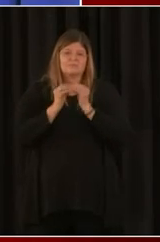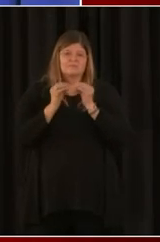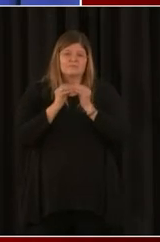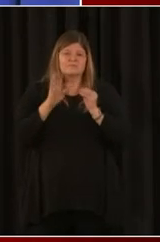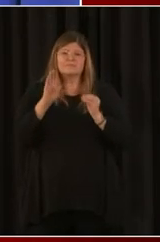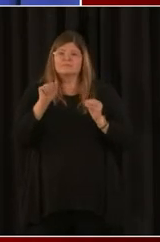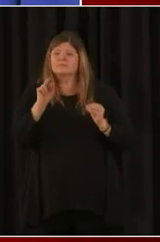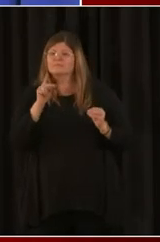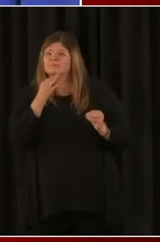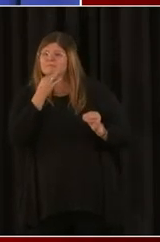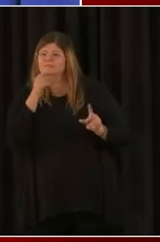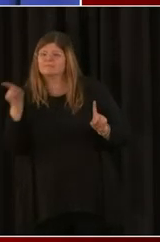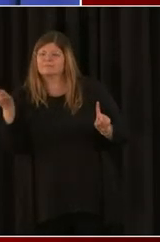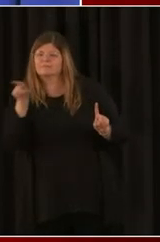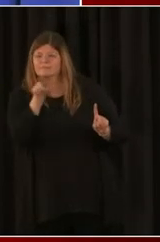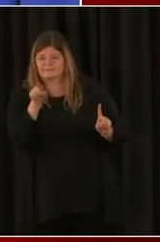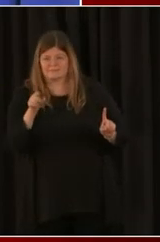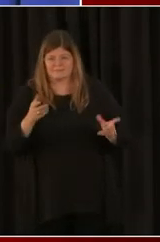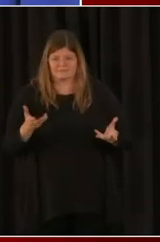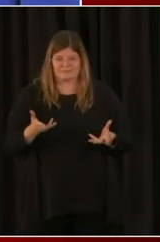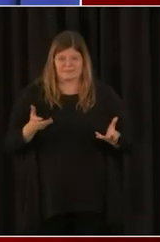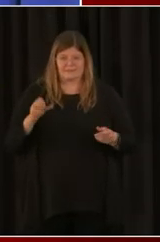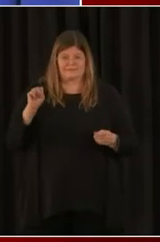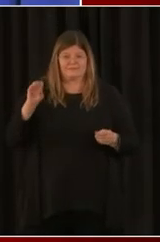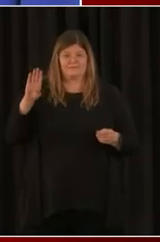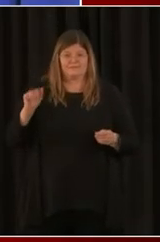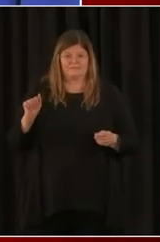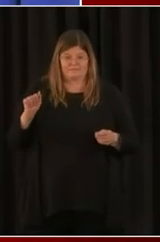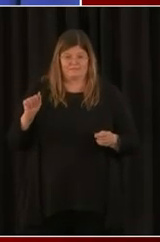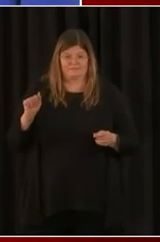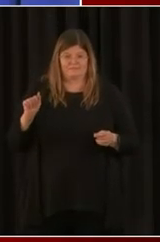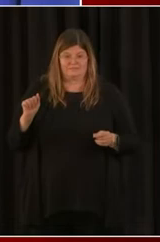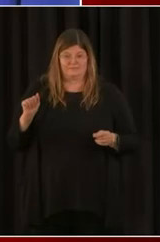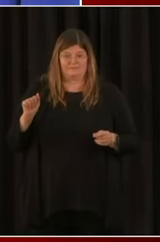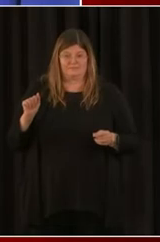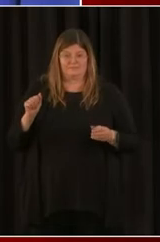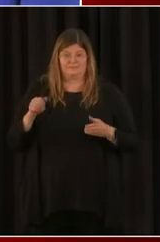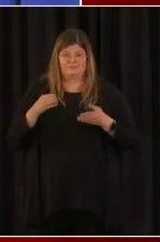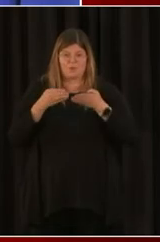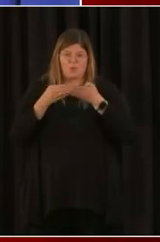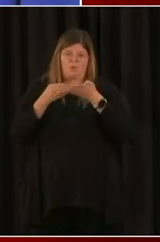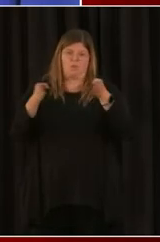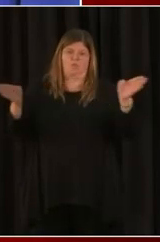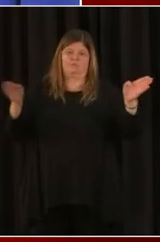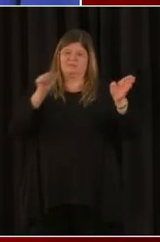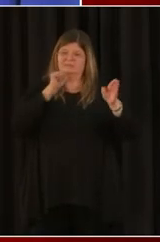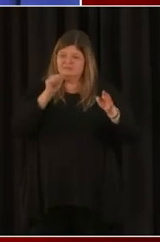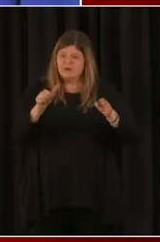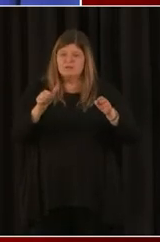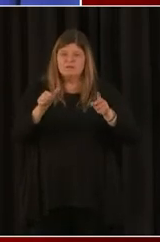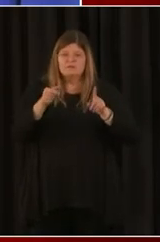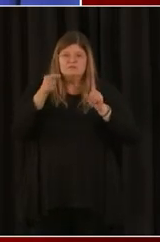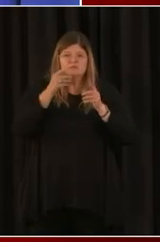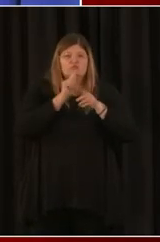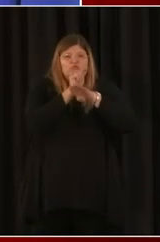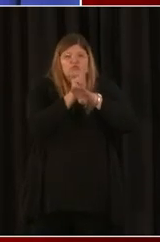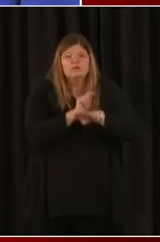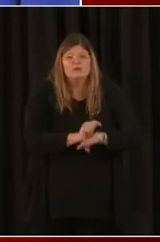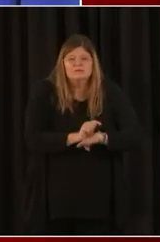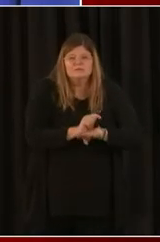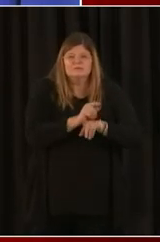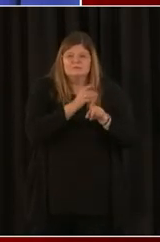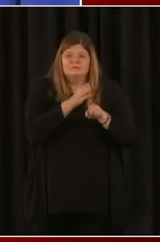when they expanded to non-traditional lenders, it brought a lot of more options to the marketplace. So, have a backup option as well.